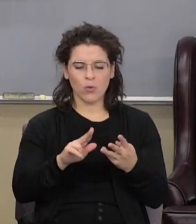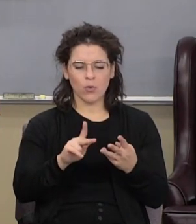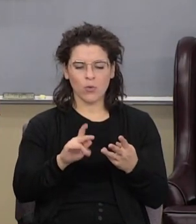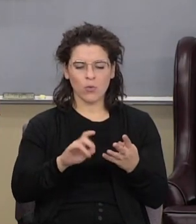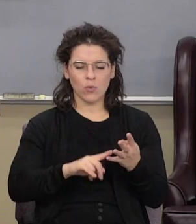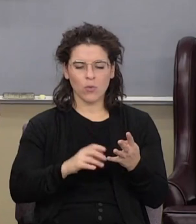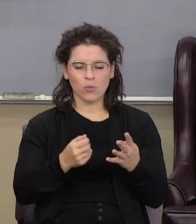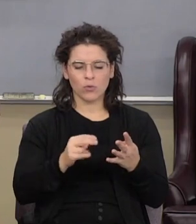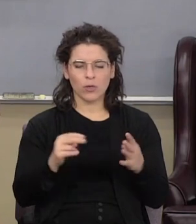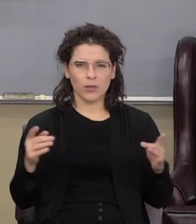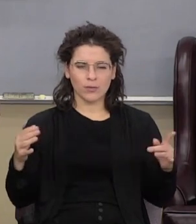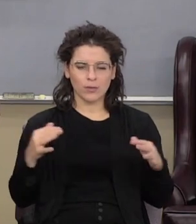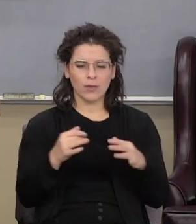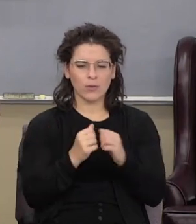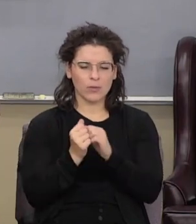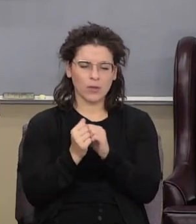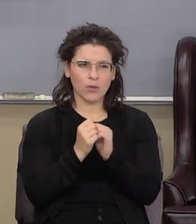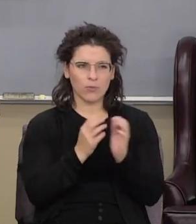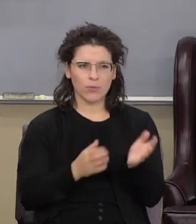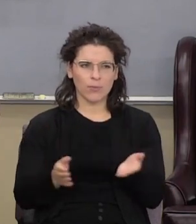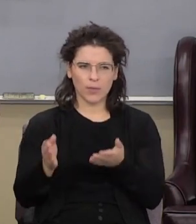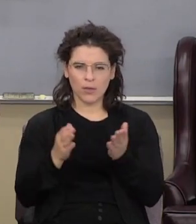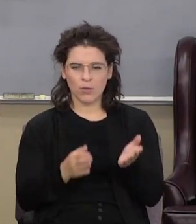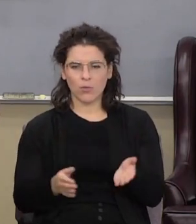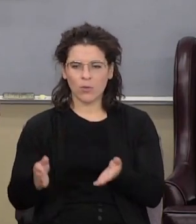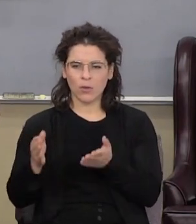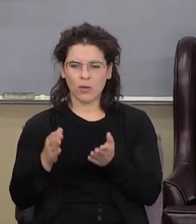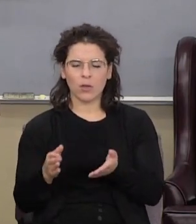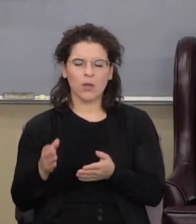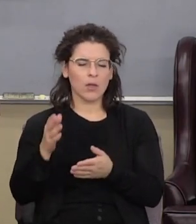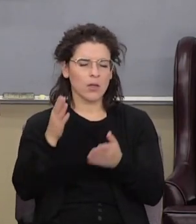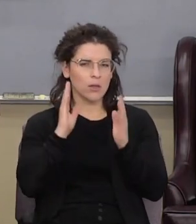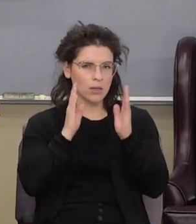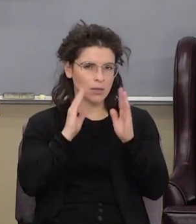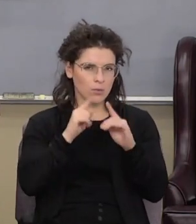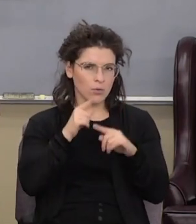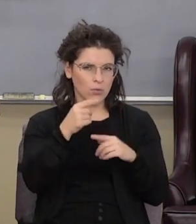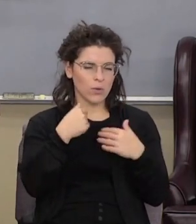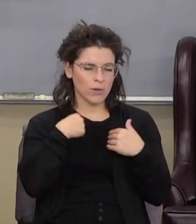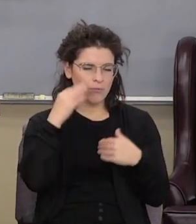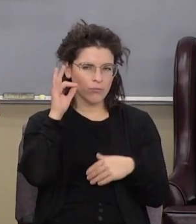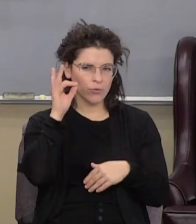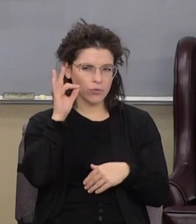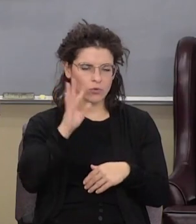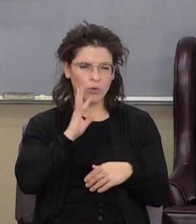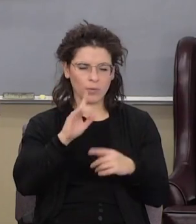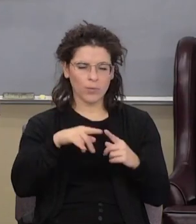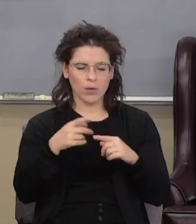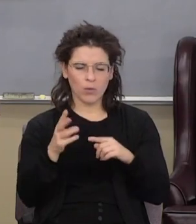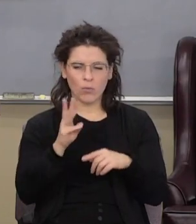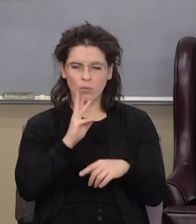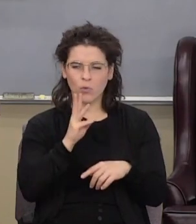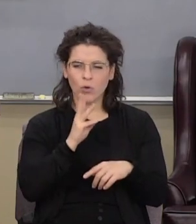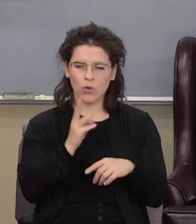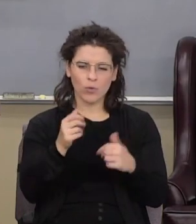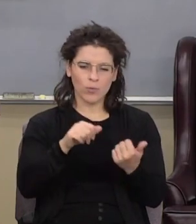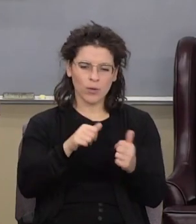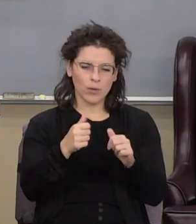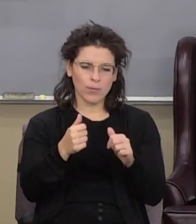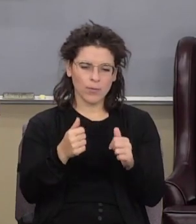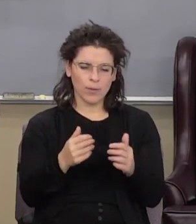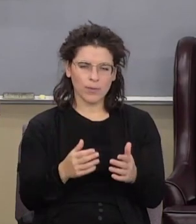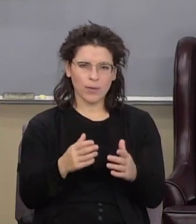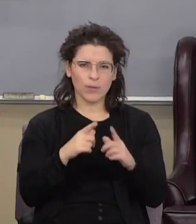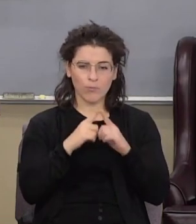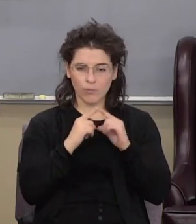and preparing and listen when you get preachers talking about water baptism talking about being priest